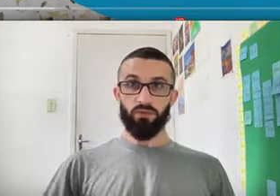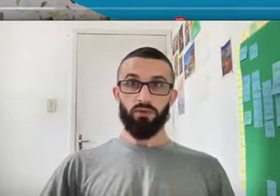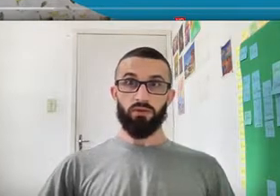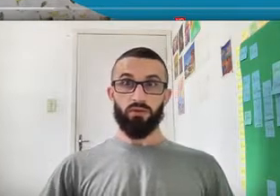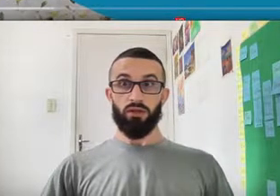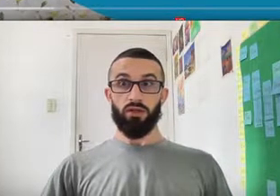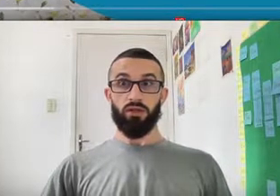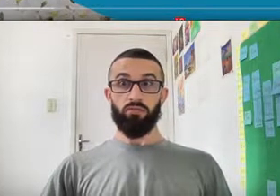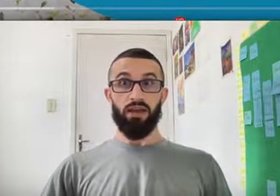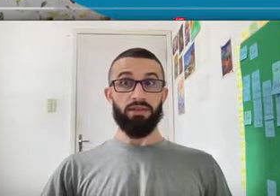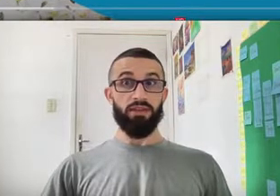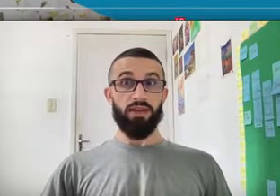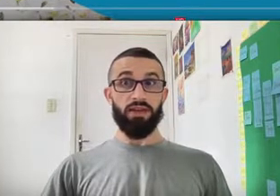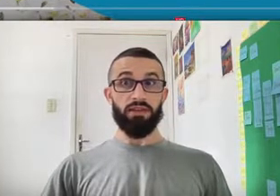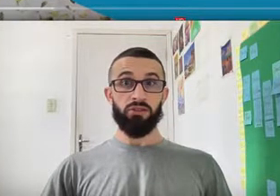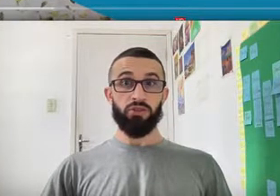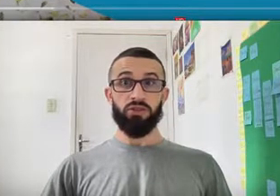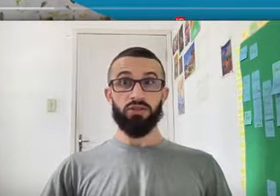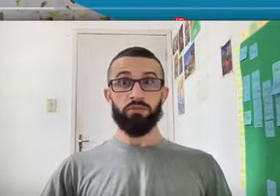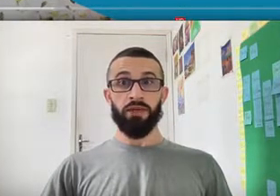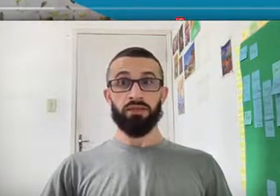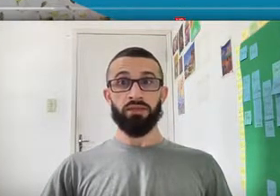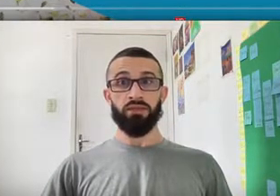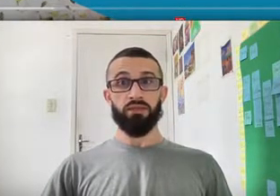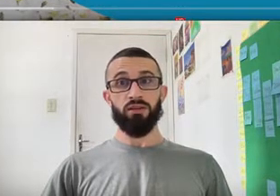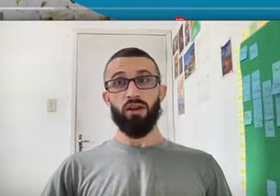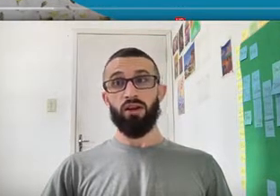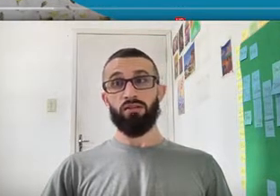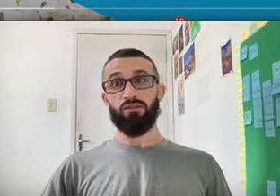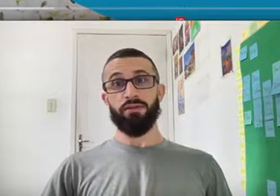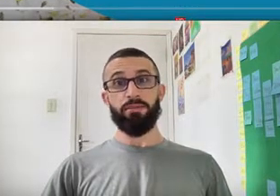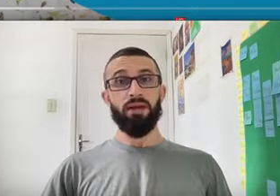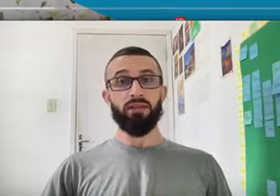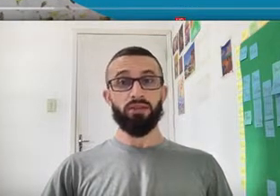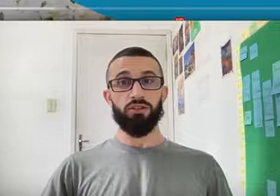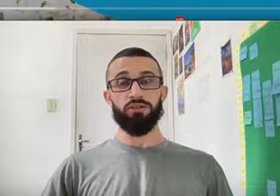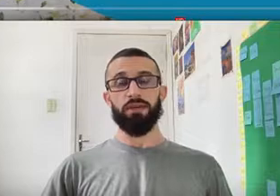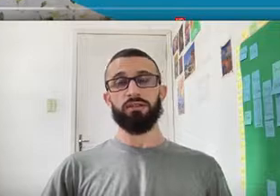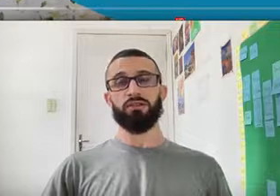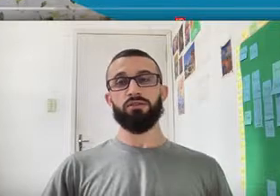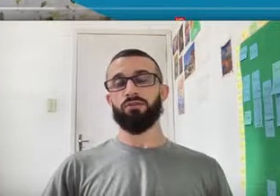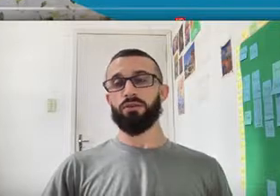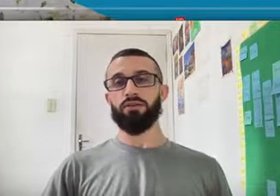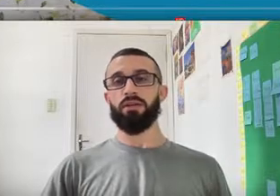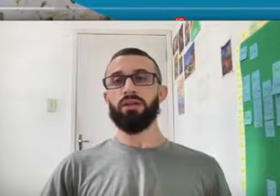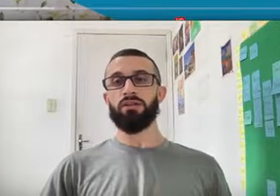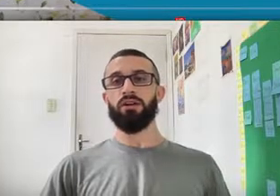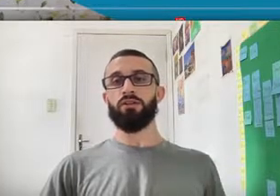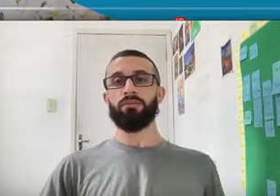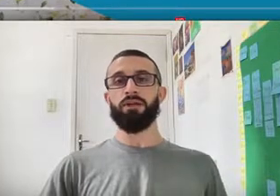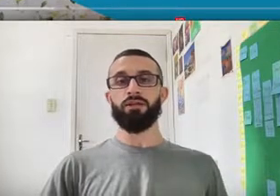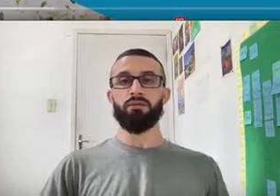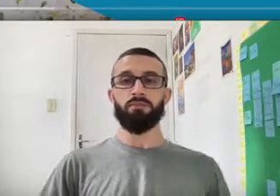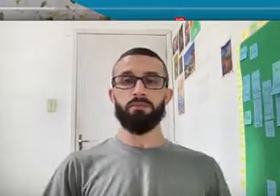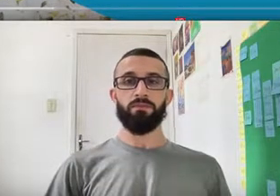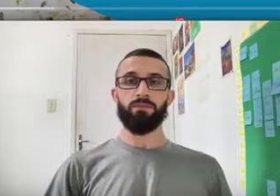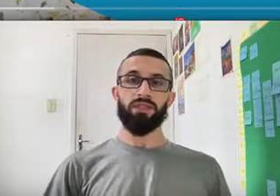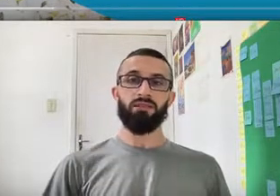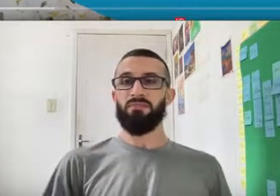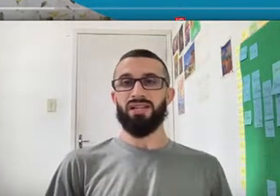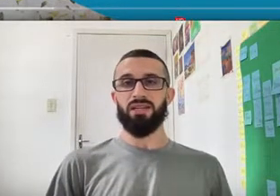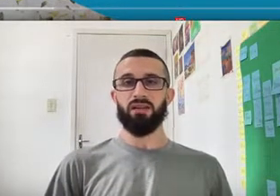E Then She Spent On The Money She Spent With Money On The Money